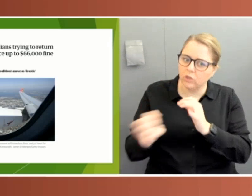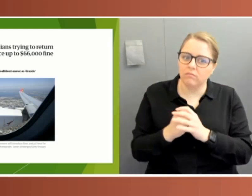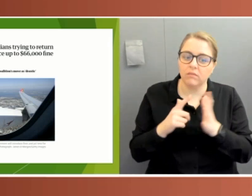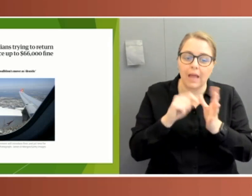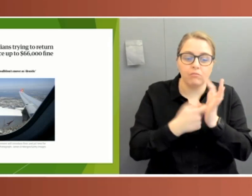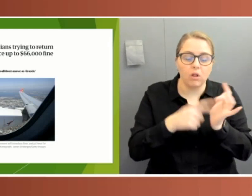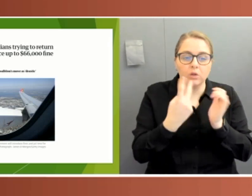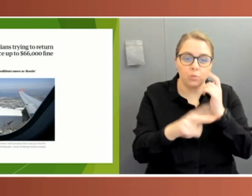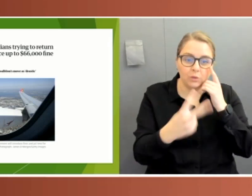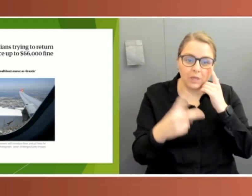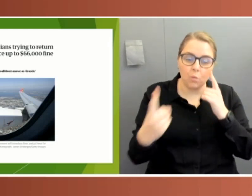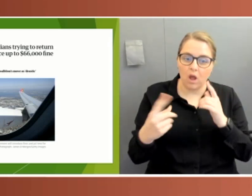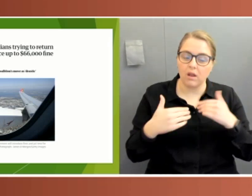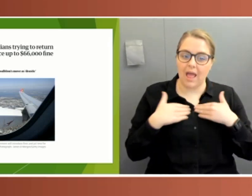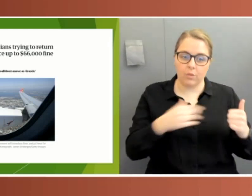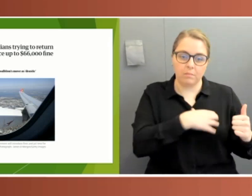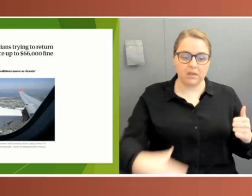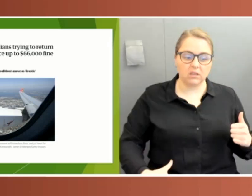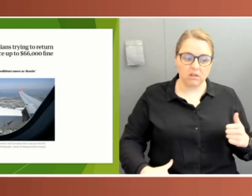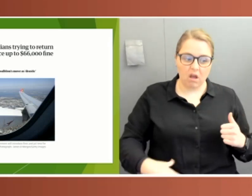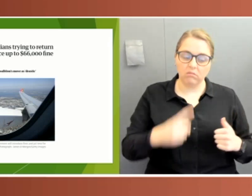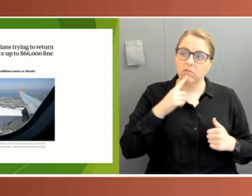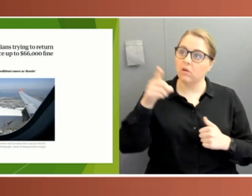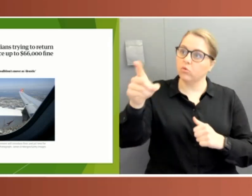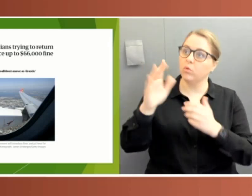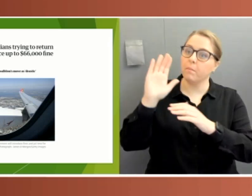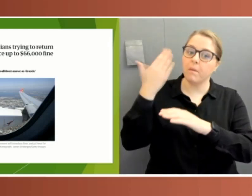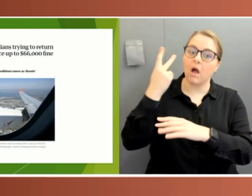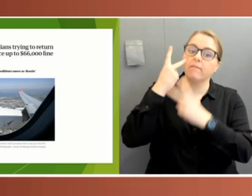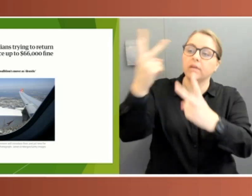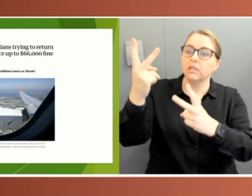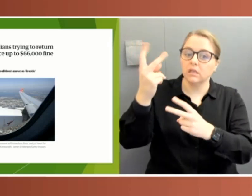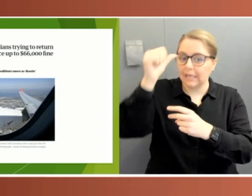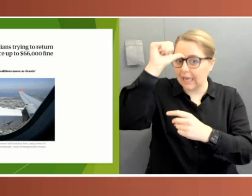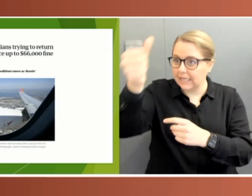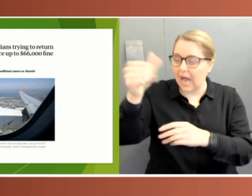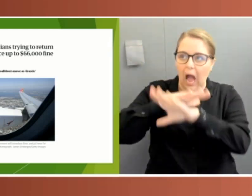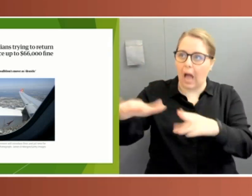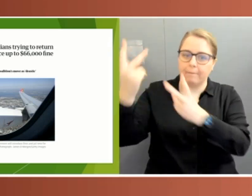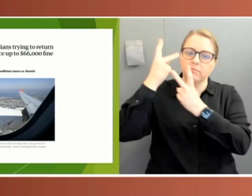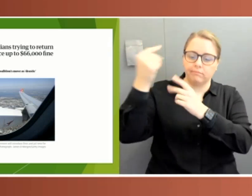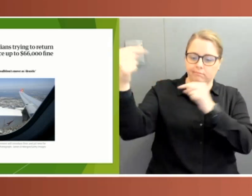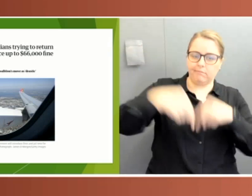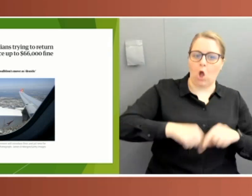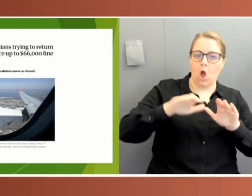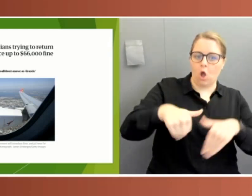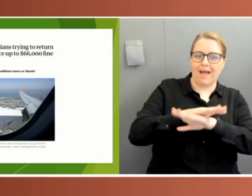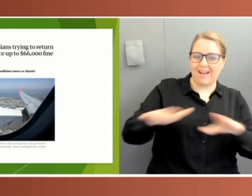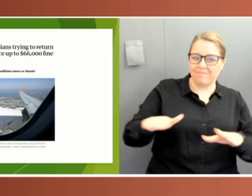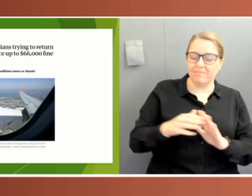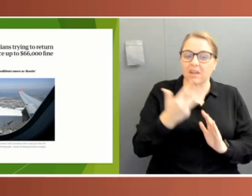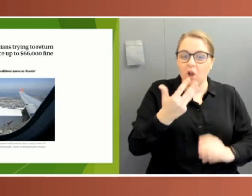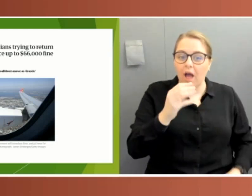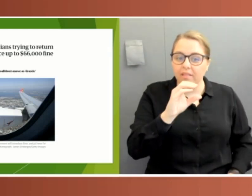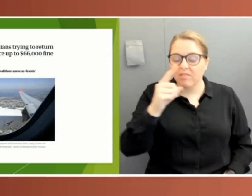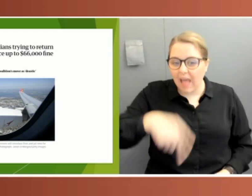the Health Minister banned Australians from returning home if they'd been in India over the prior 14 days. This stranded 9,000 citizens who faced the choice of navigating the pandemic in India